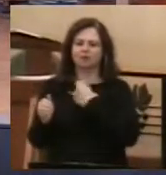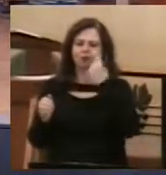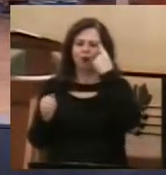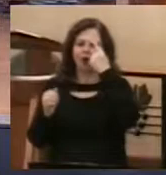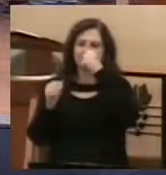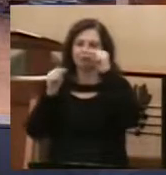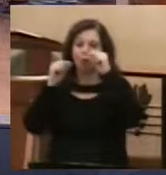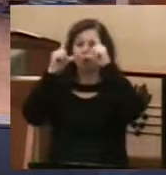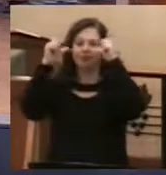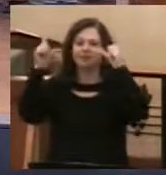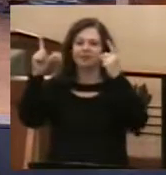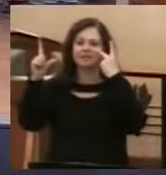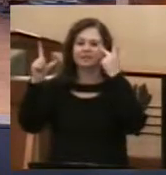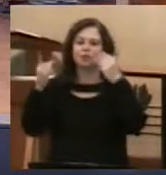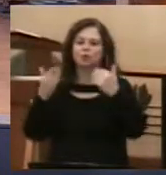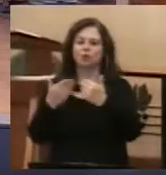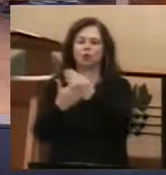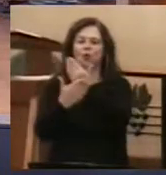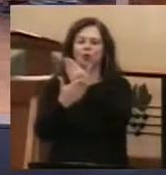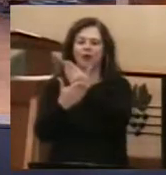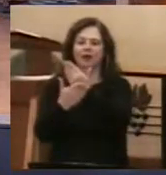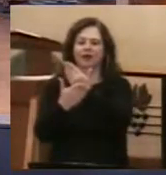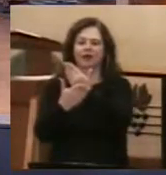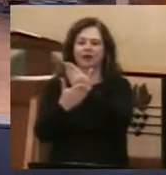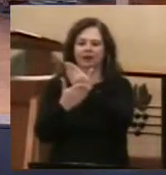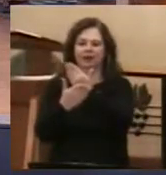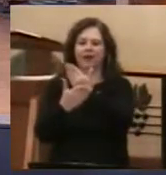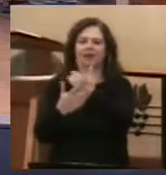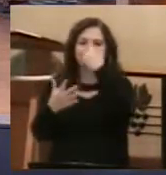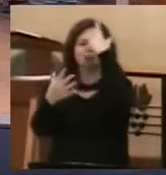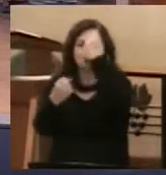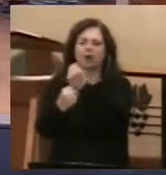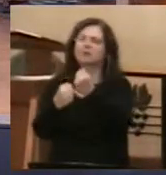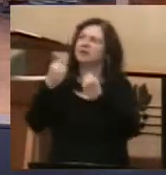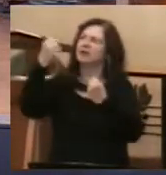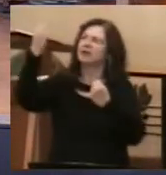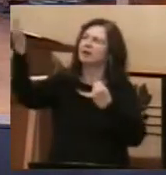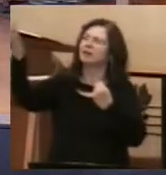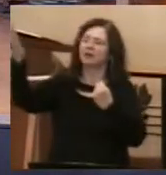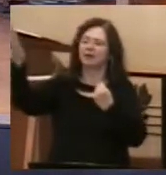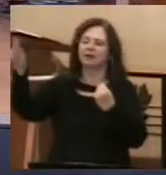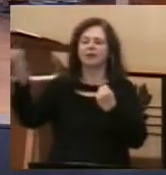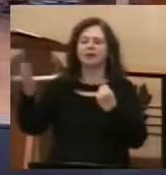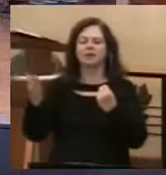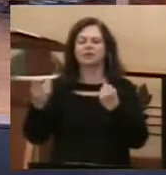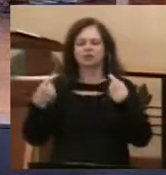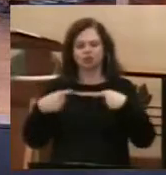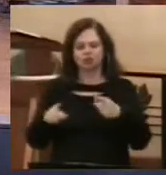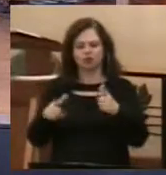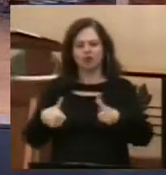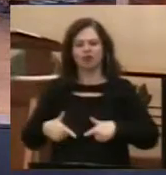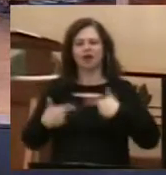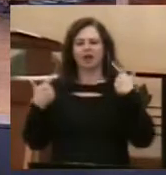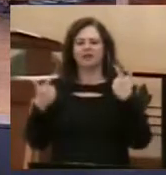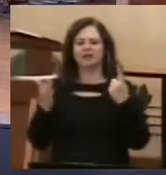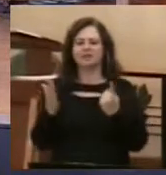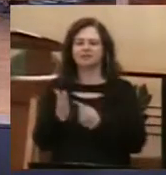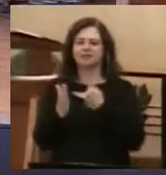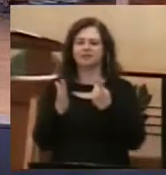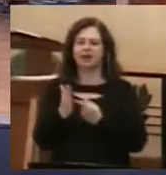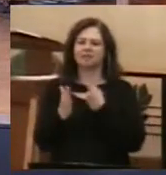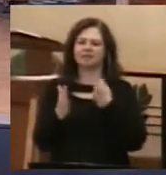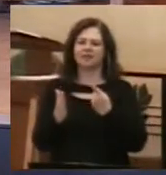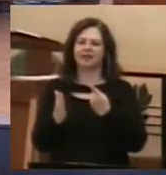anew. In the midst of the changes and chances of life, sometimes that invitation to